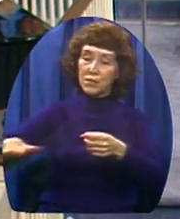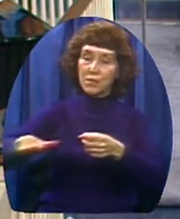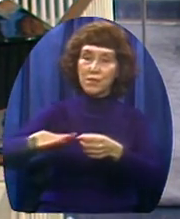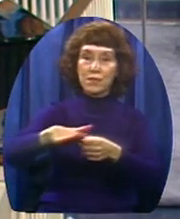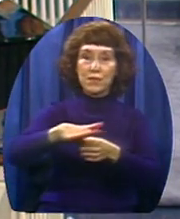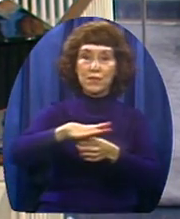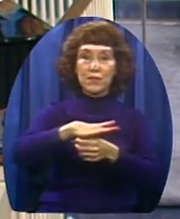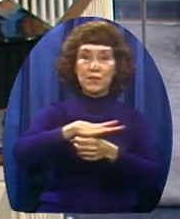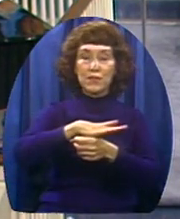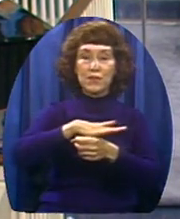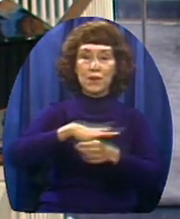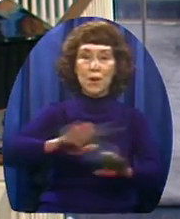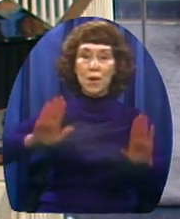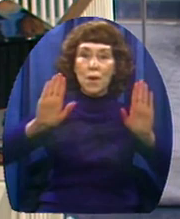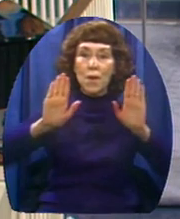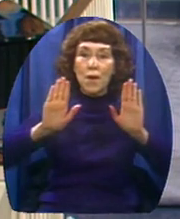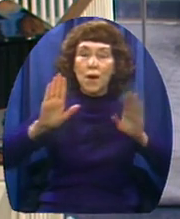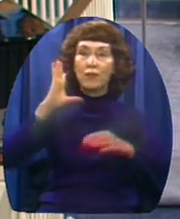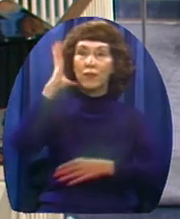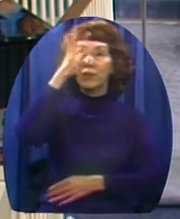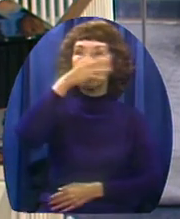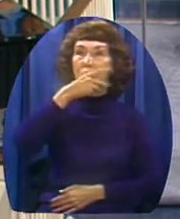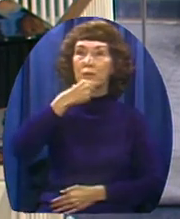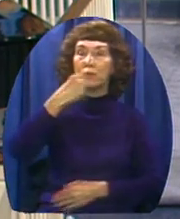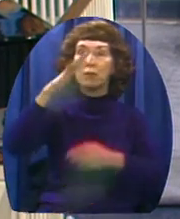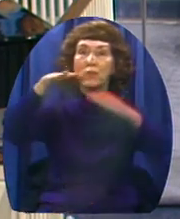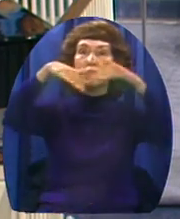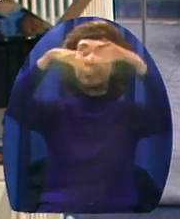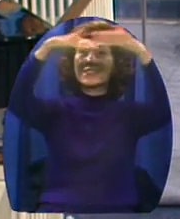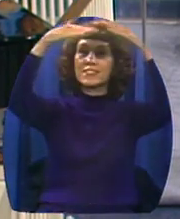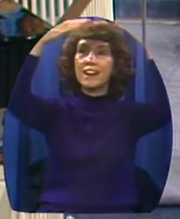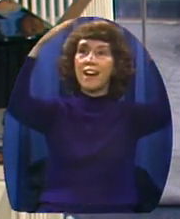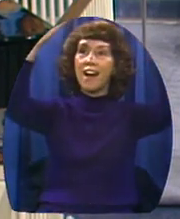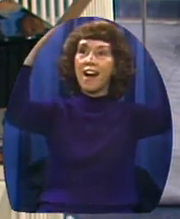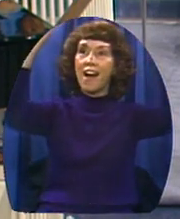There are no clouds in the sky